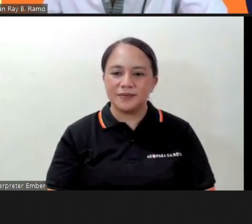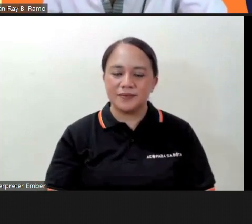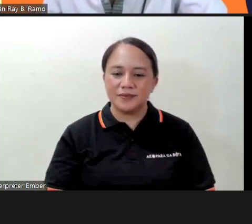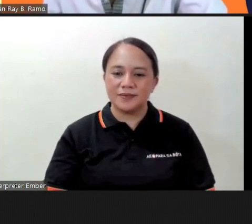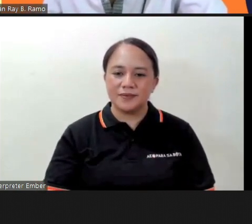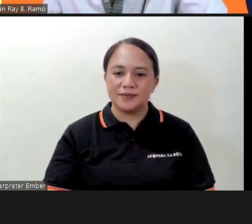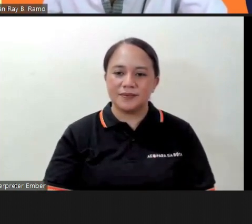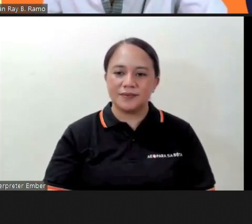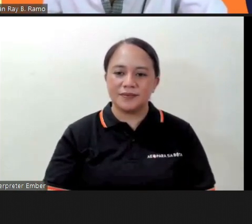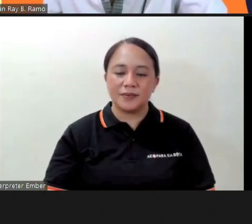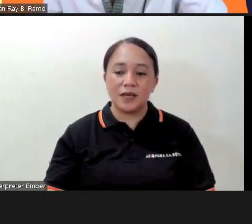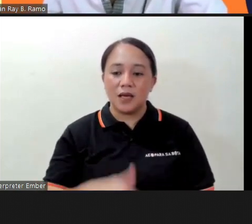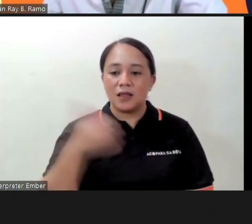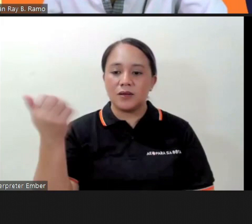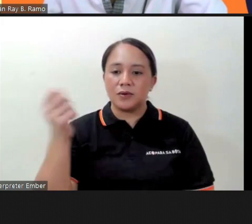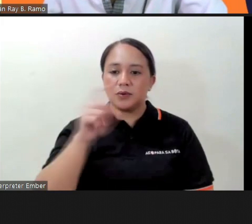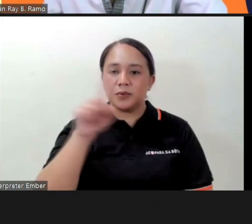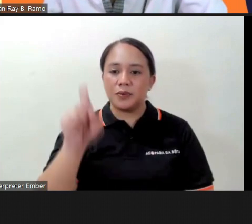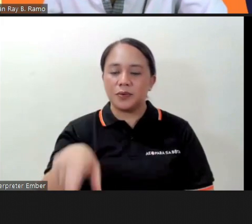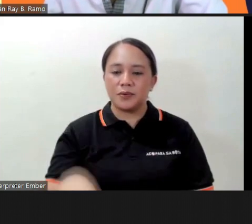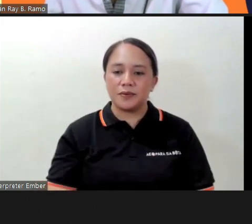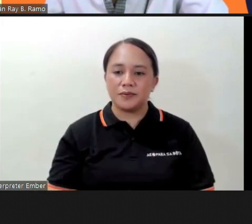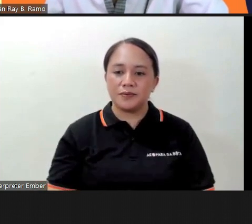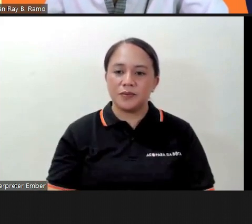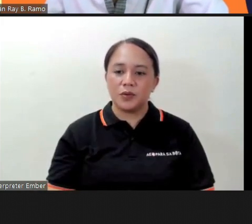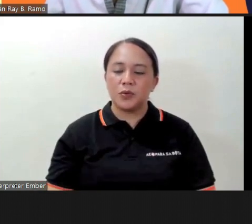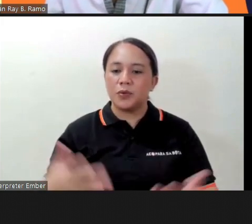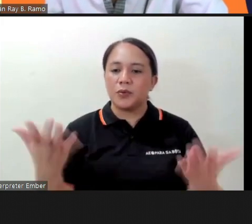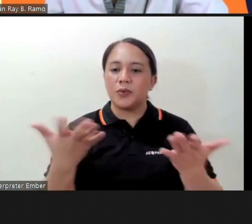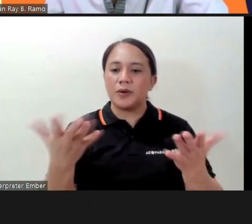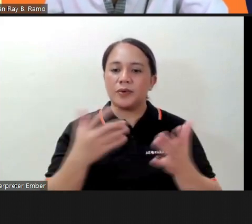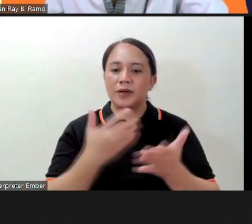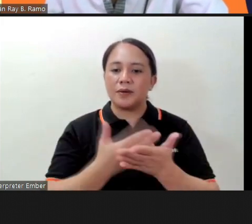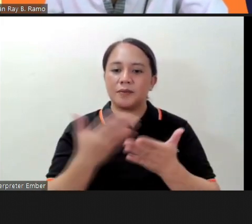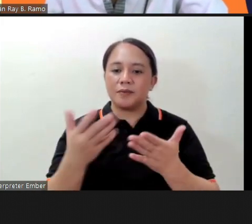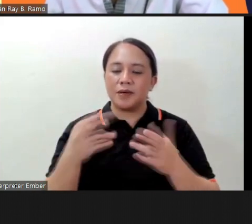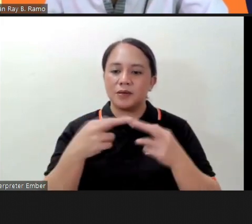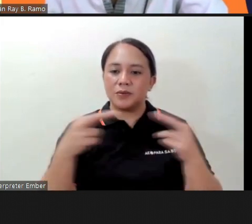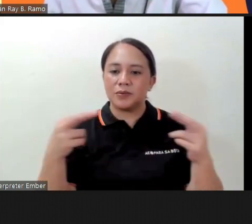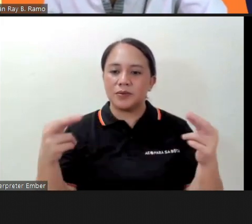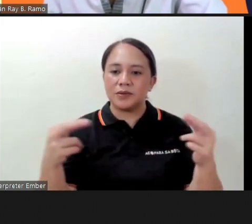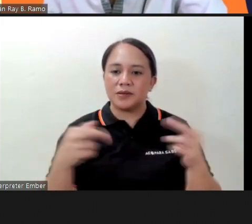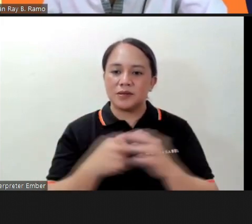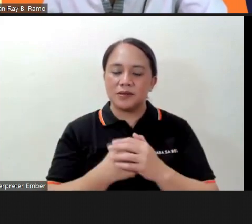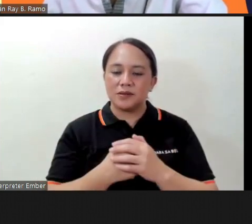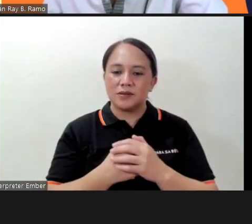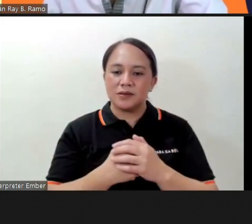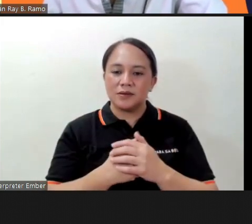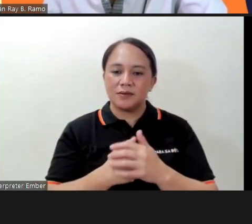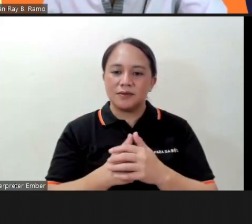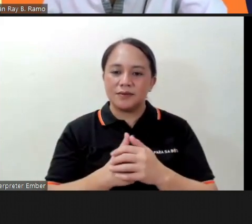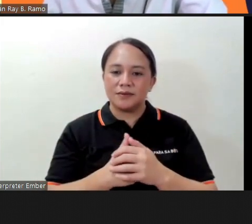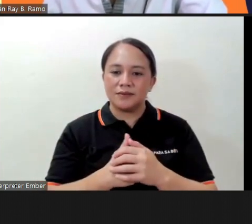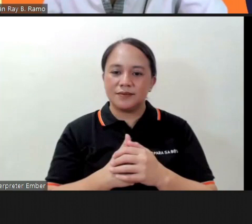another question is where can we buy these ropes very commonly question thank